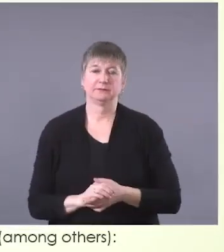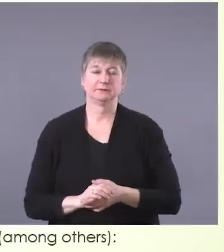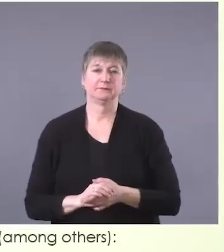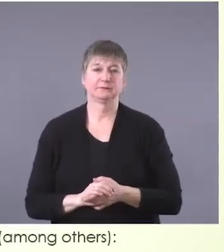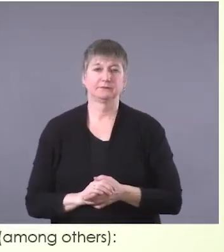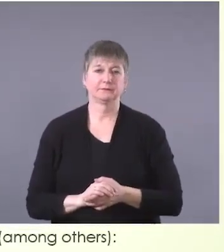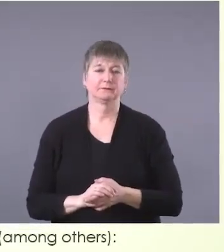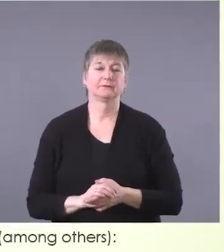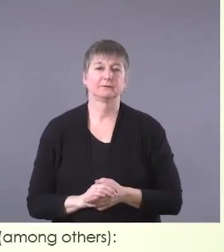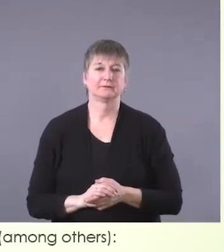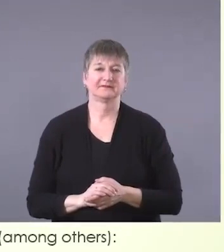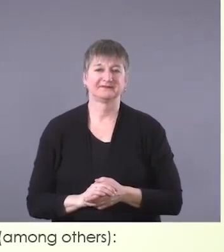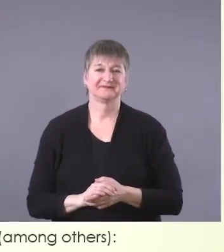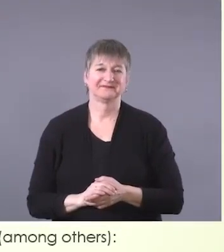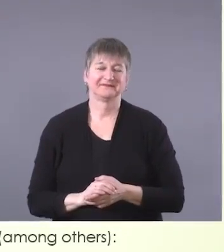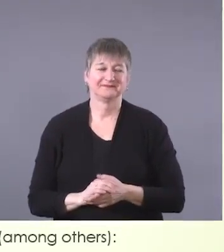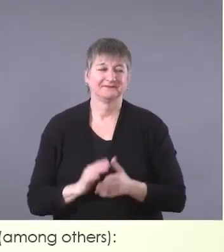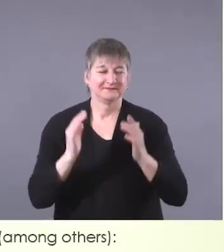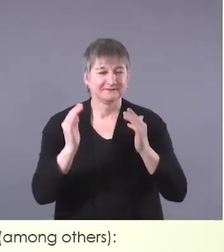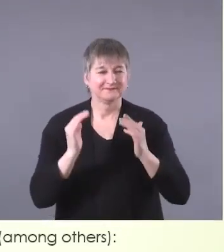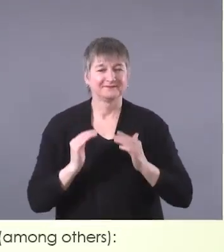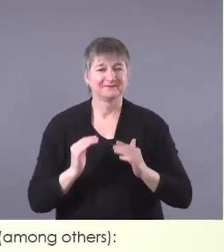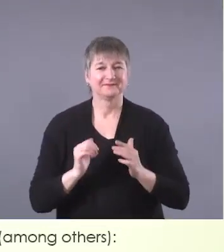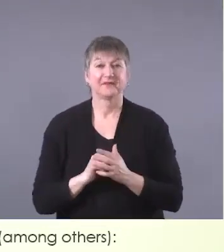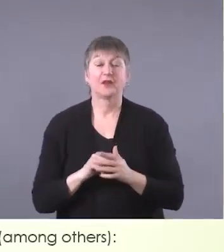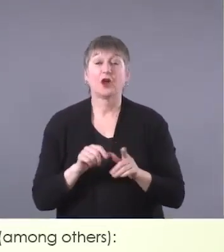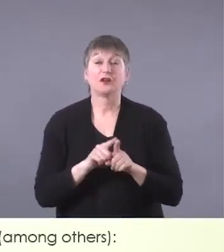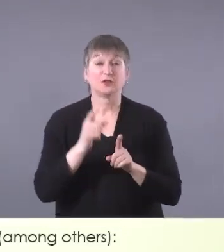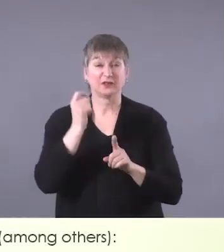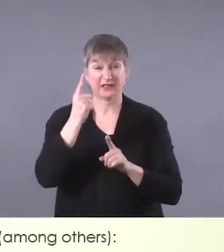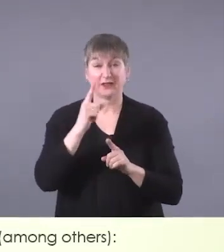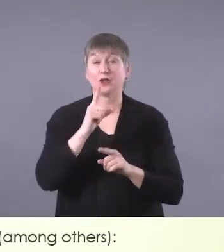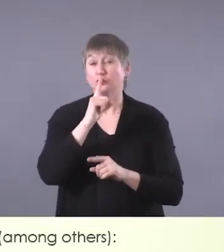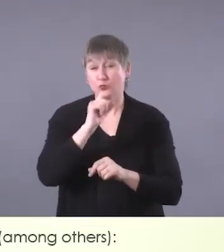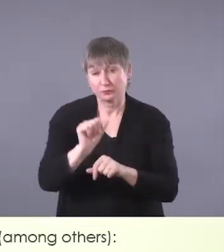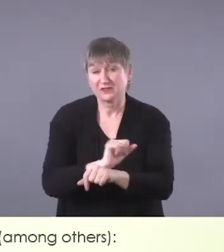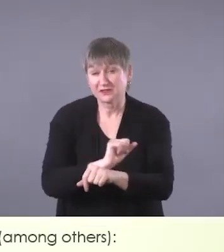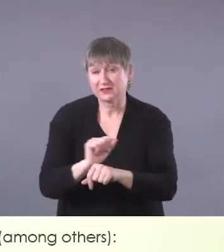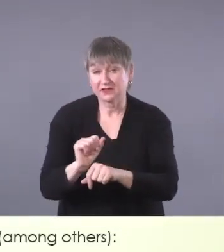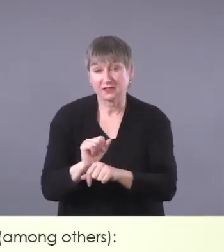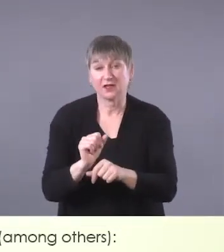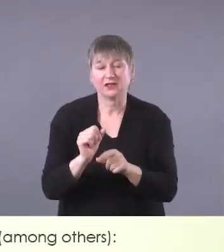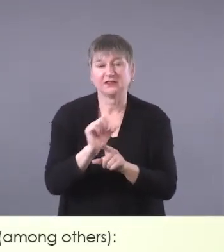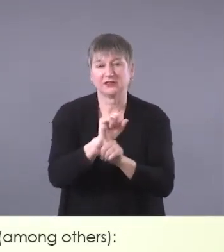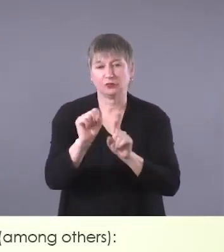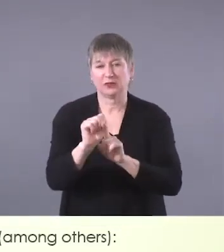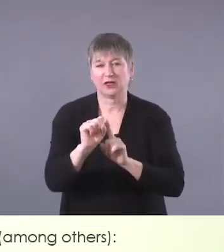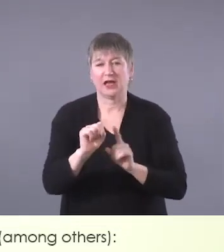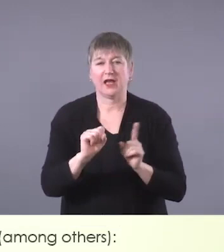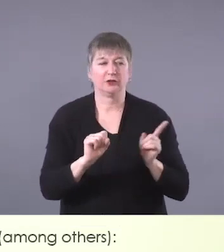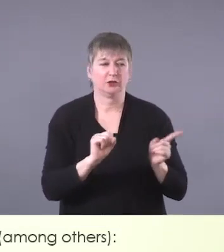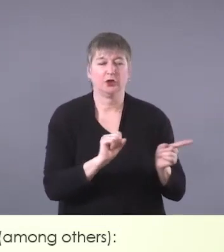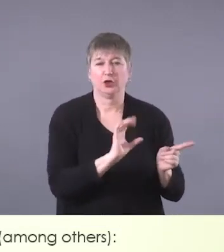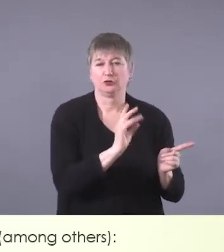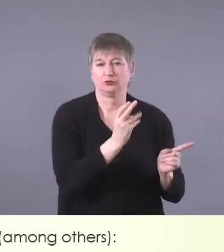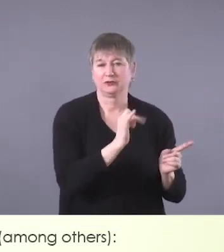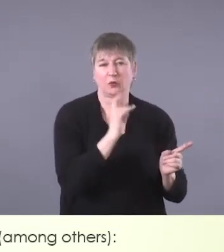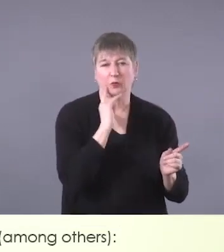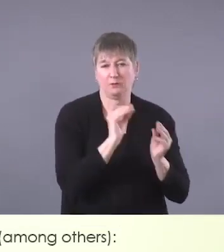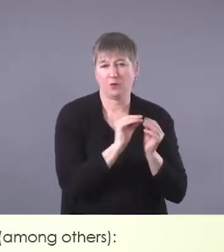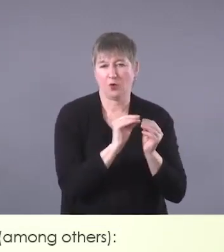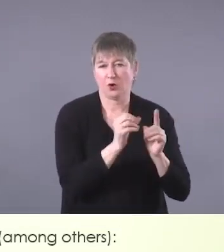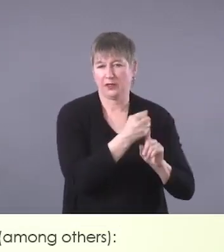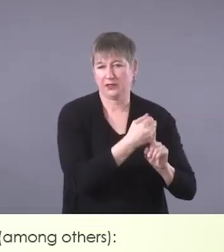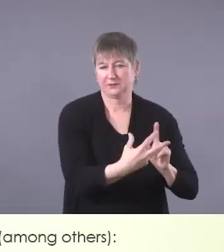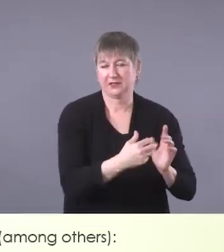The next point is to understand real world conditions and Crystal's going to talk a little bit more about this. But these